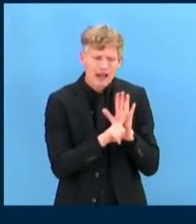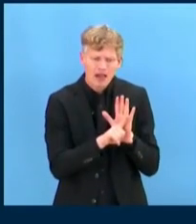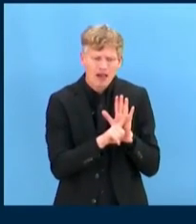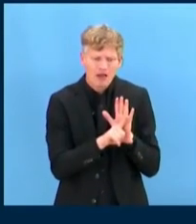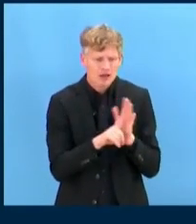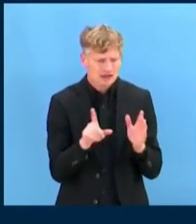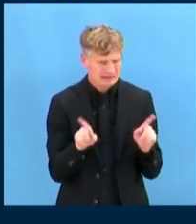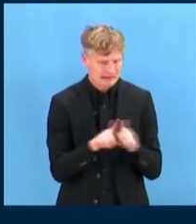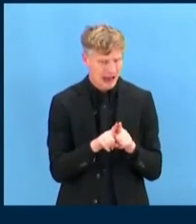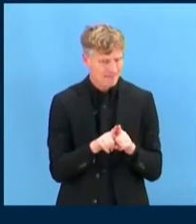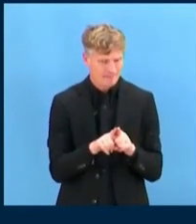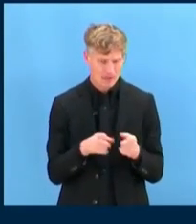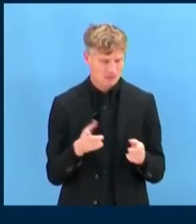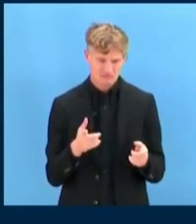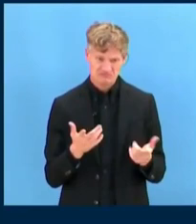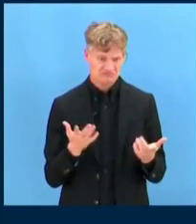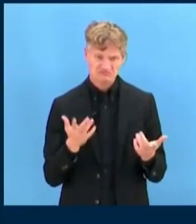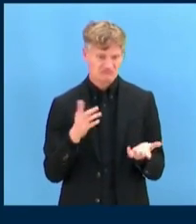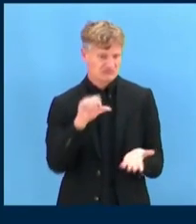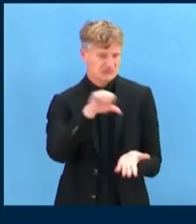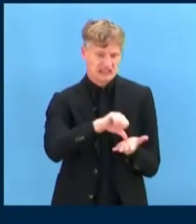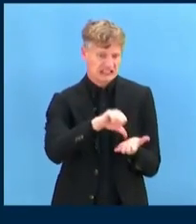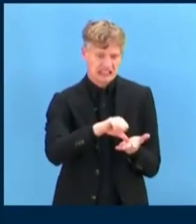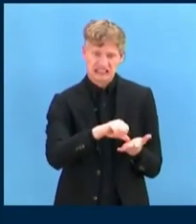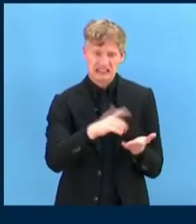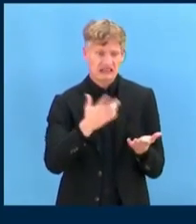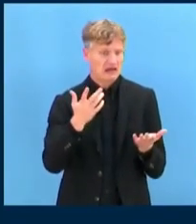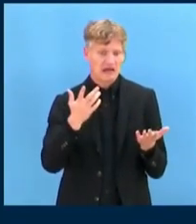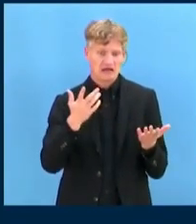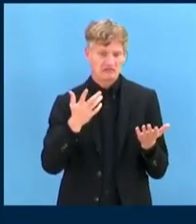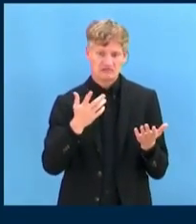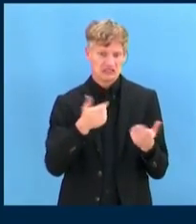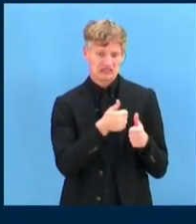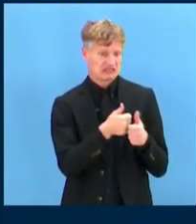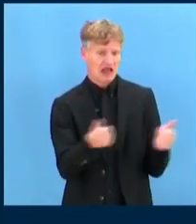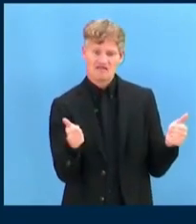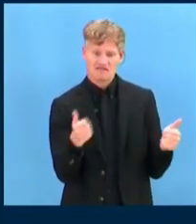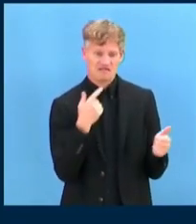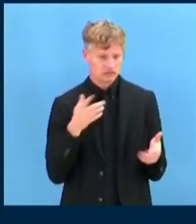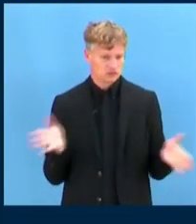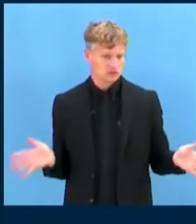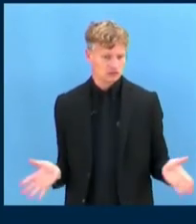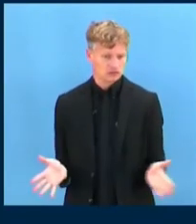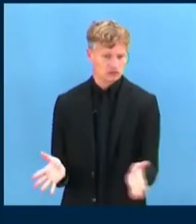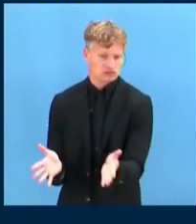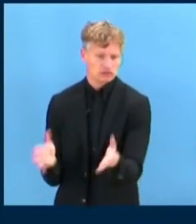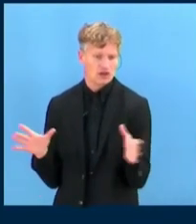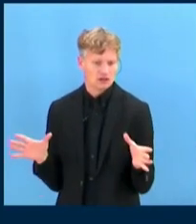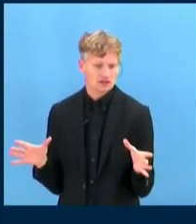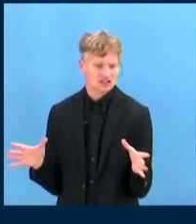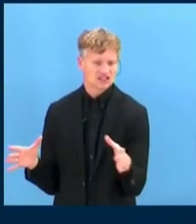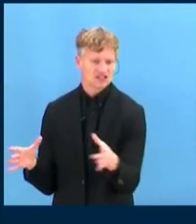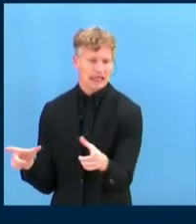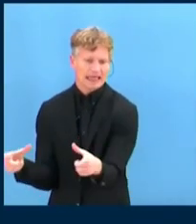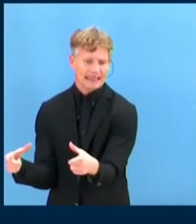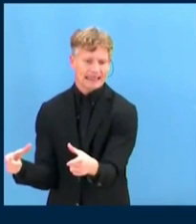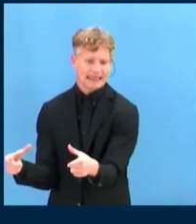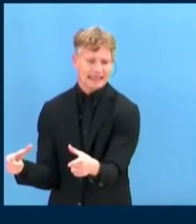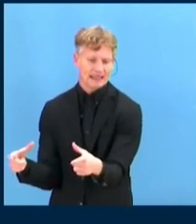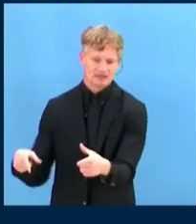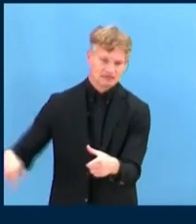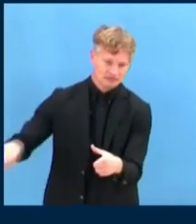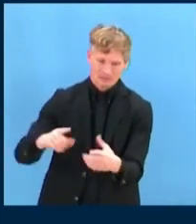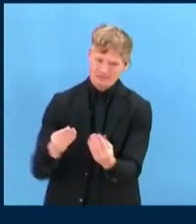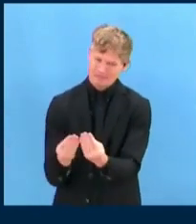sitters or municipalities to supervise the compliance with these measures. Militarized